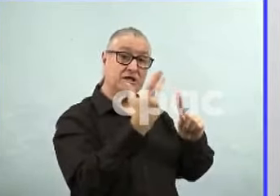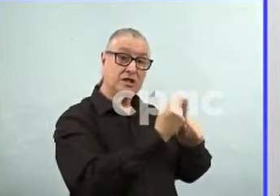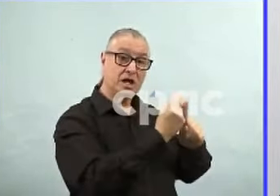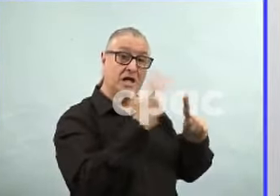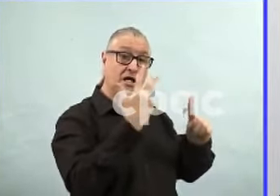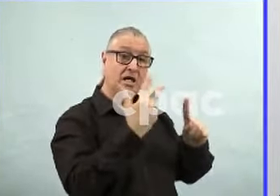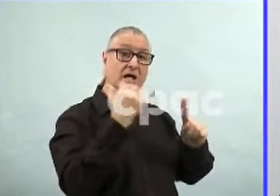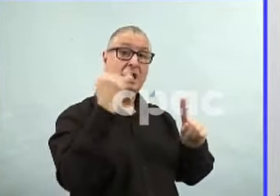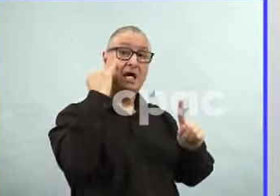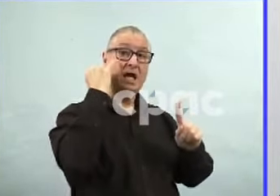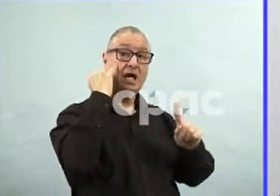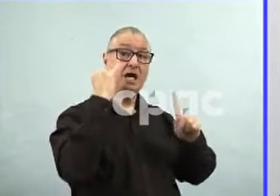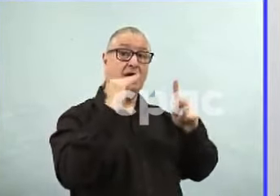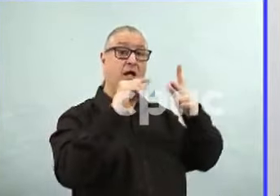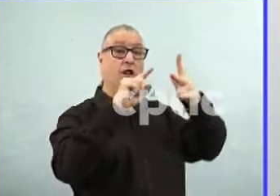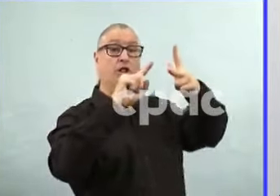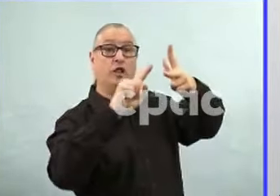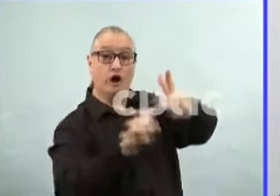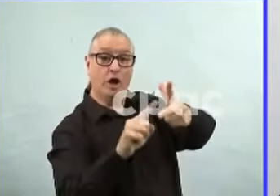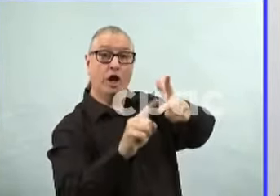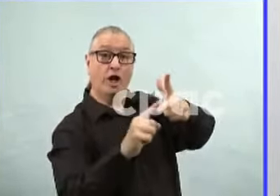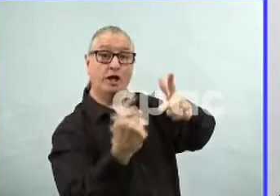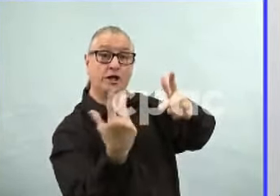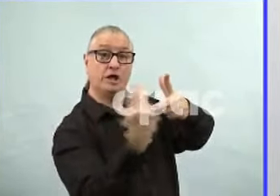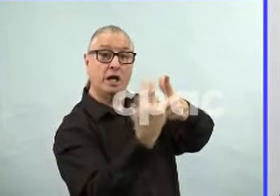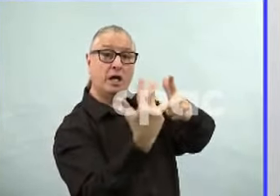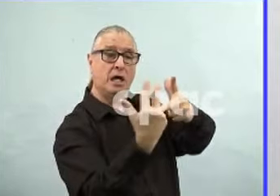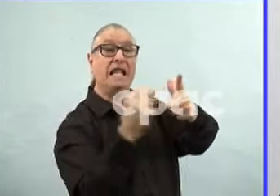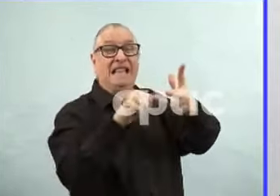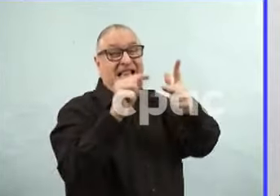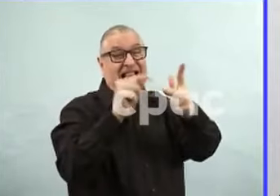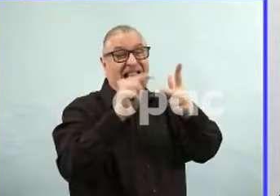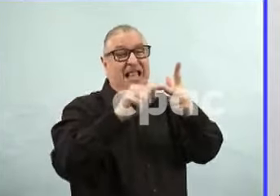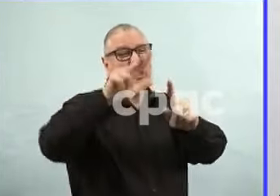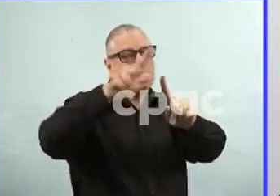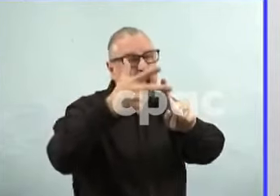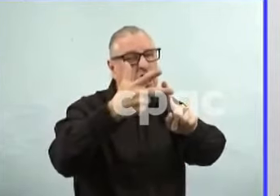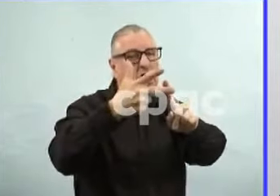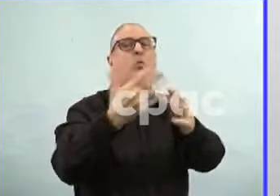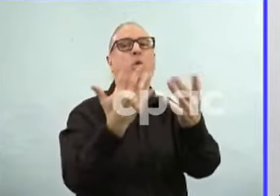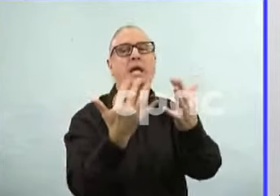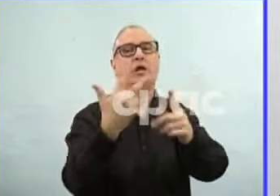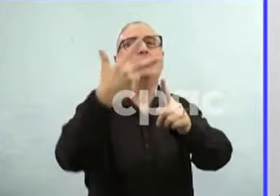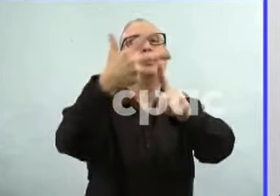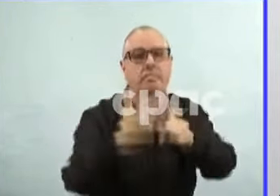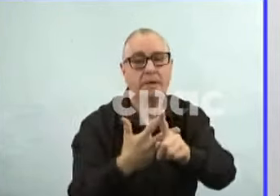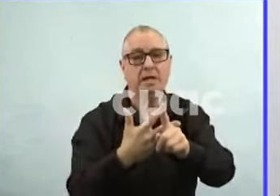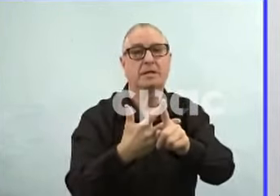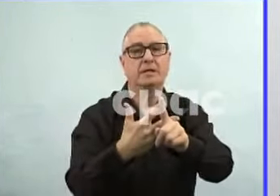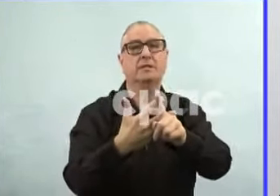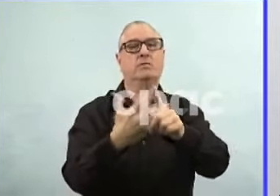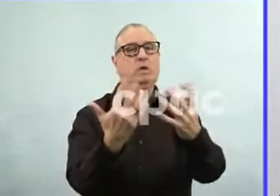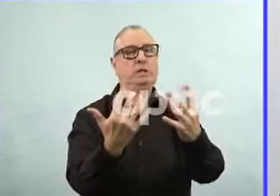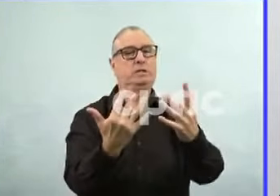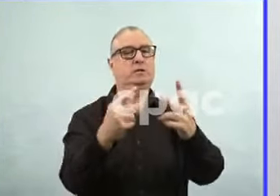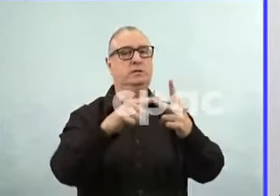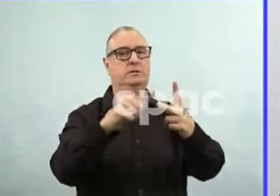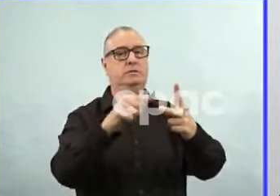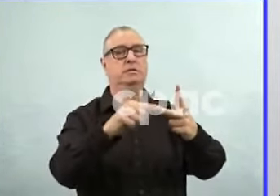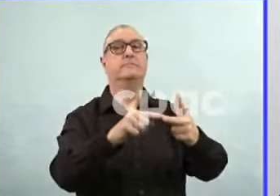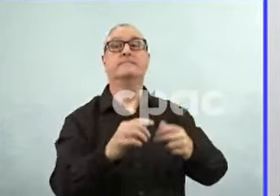I mean, this is all based on what we know about the immune response in general and not specific to